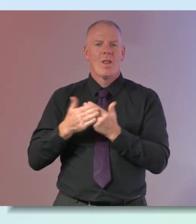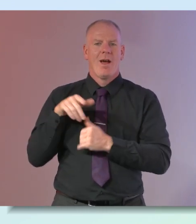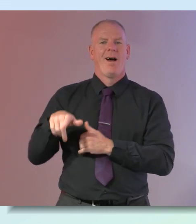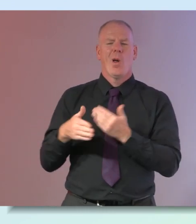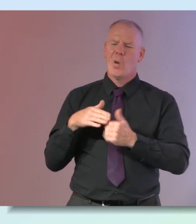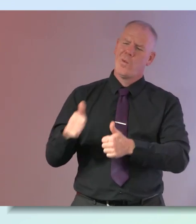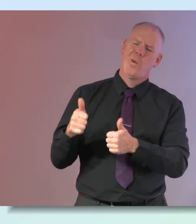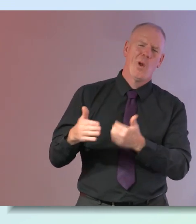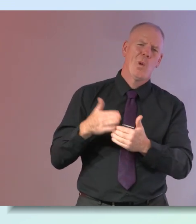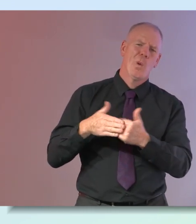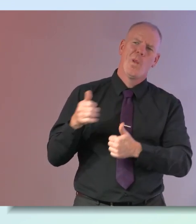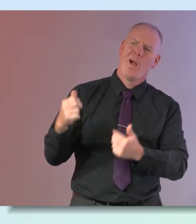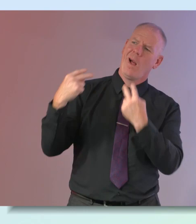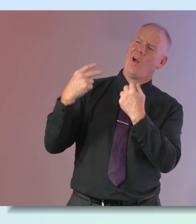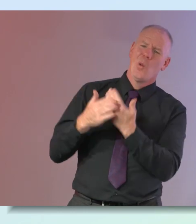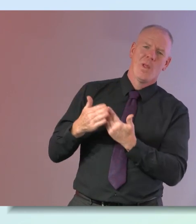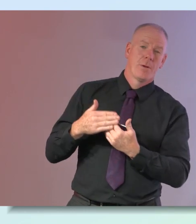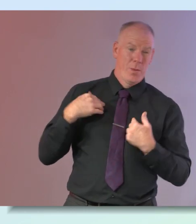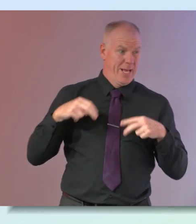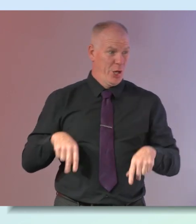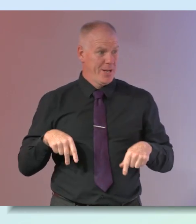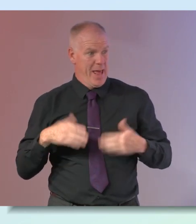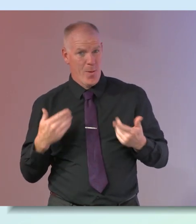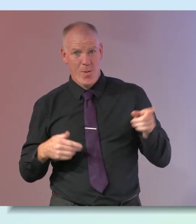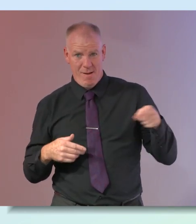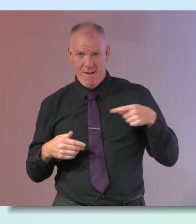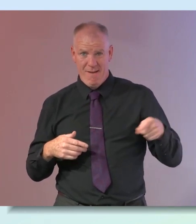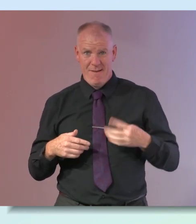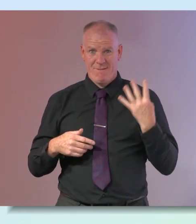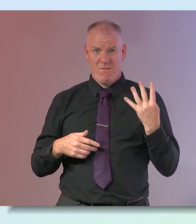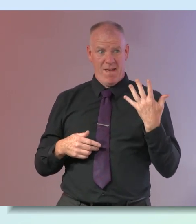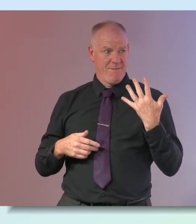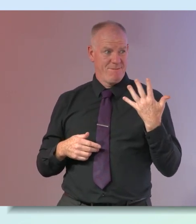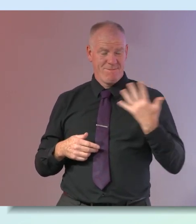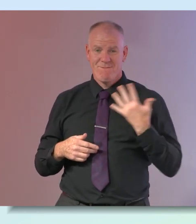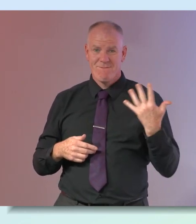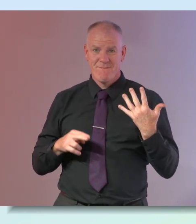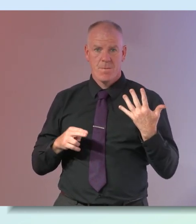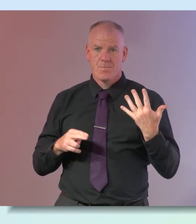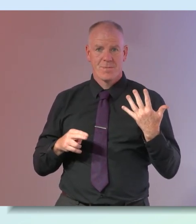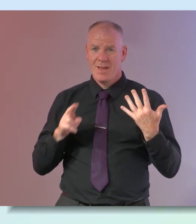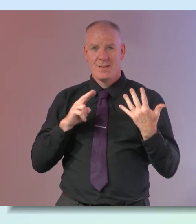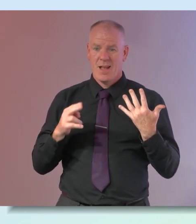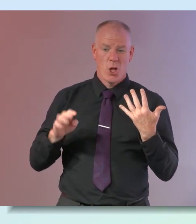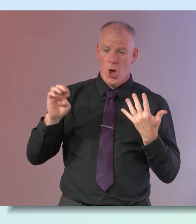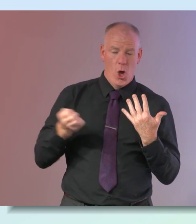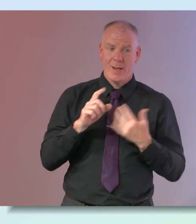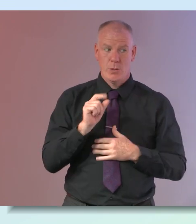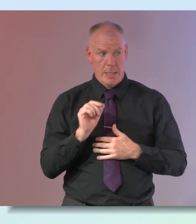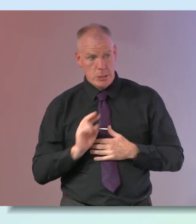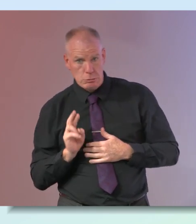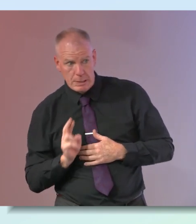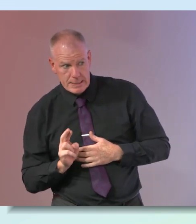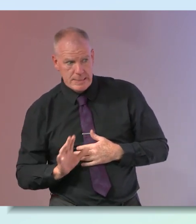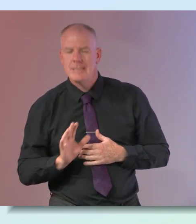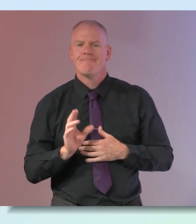know when we think about this now like we're all sitting here we are women who are not in you know the flush of our early 20s i imagine so